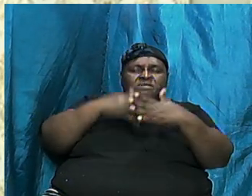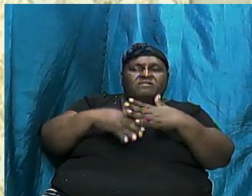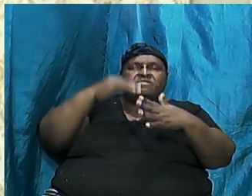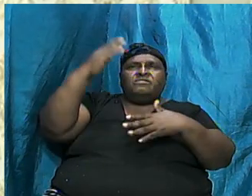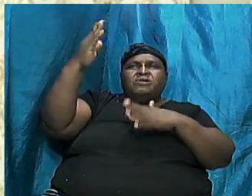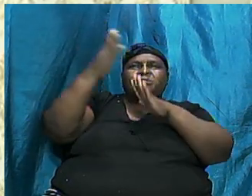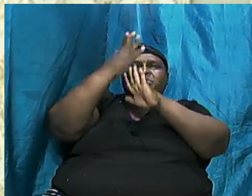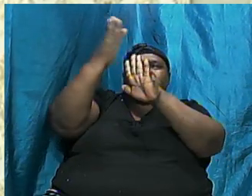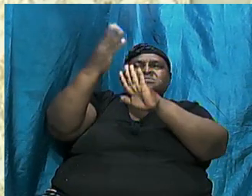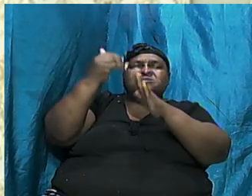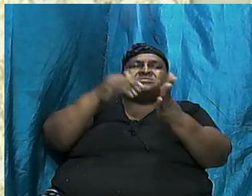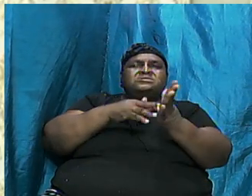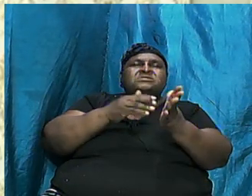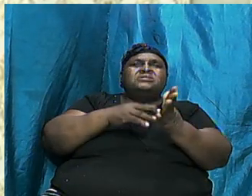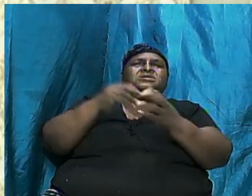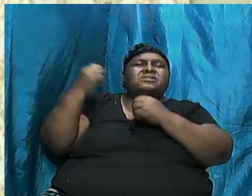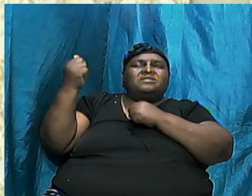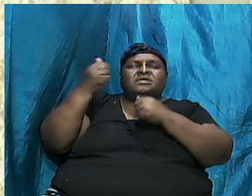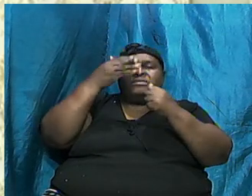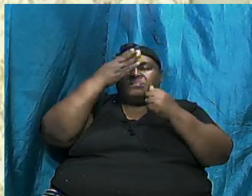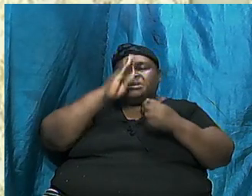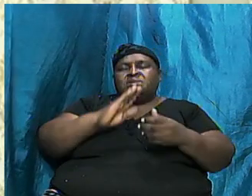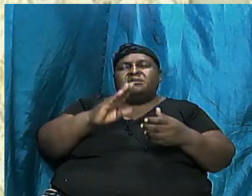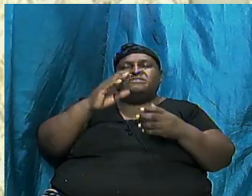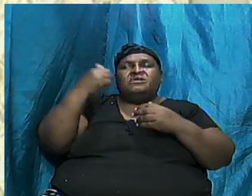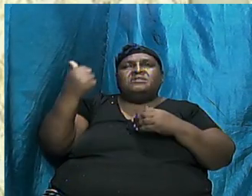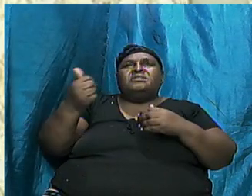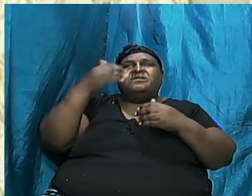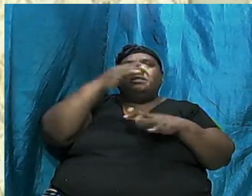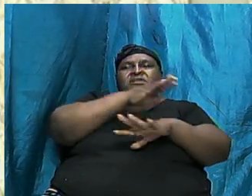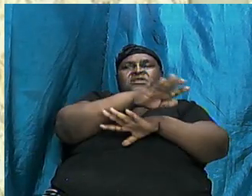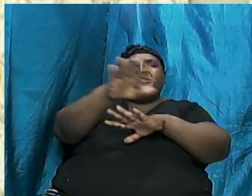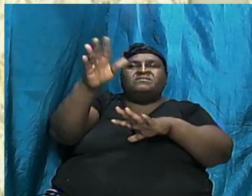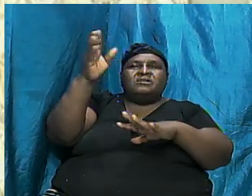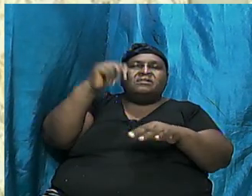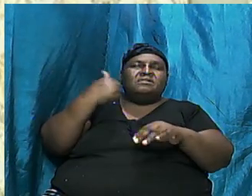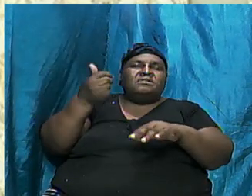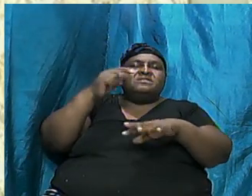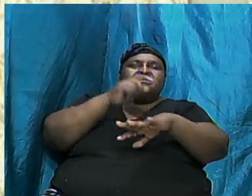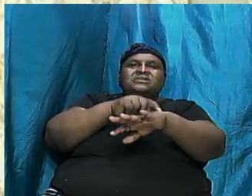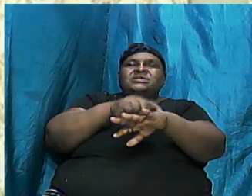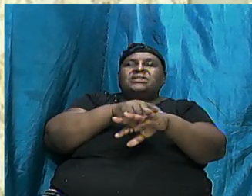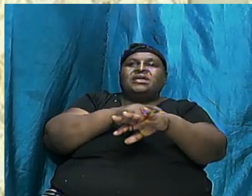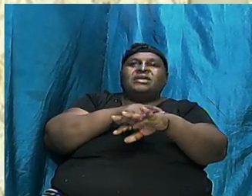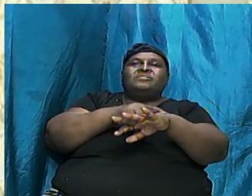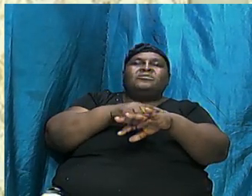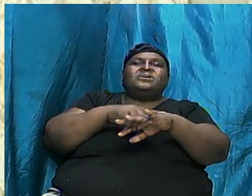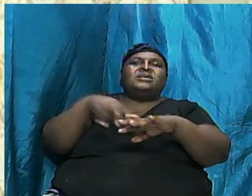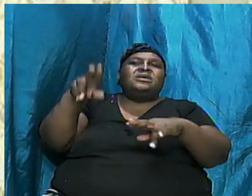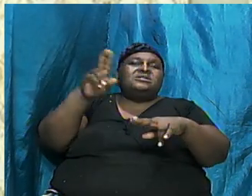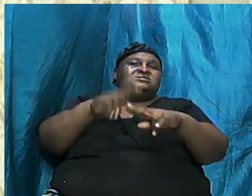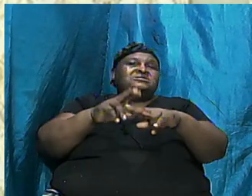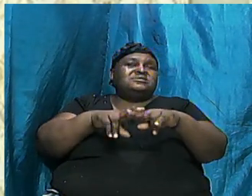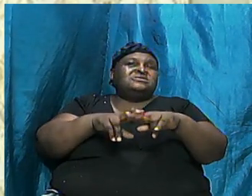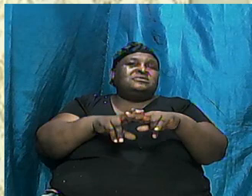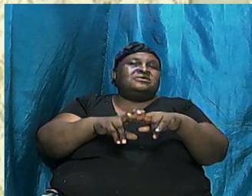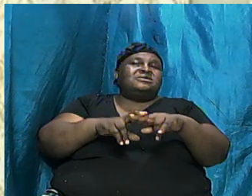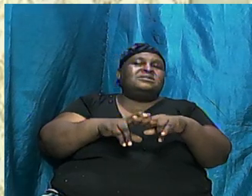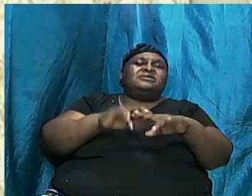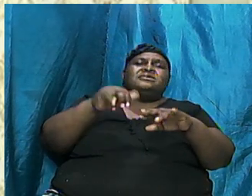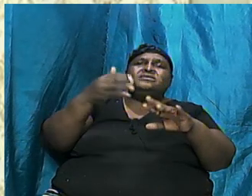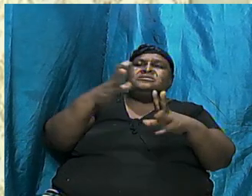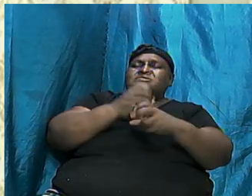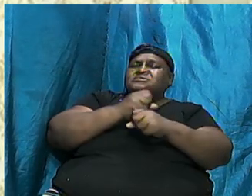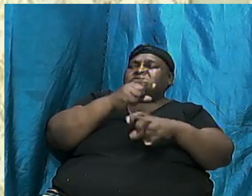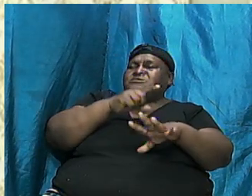Presence Again We Thank You Mighty God For Another Evening Another Time When We Can Sit Down And Just Take